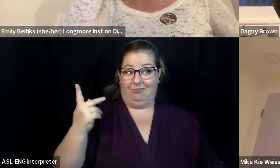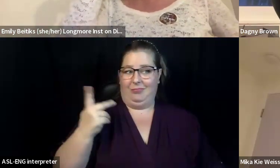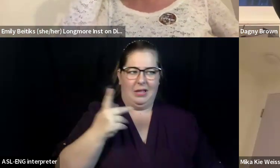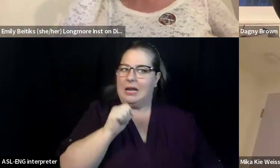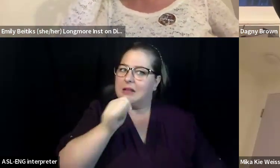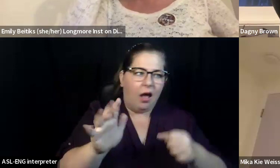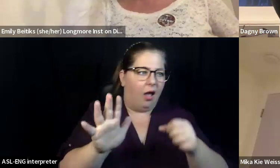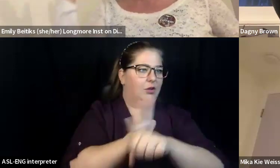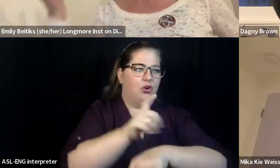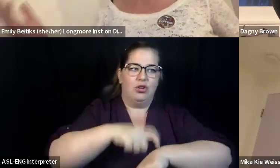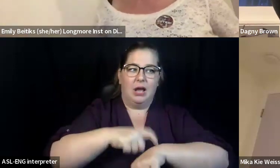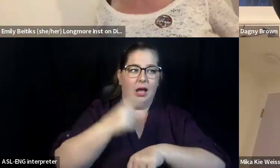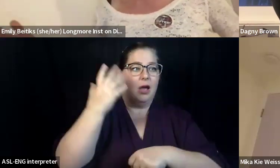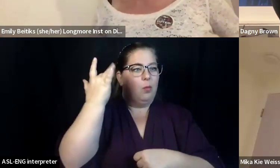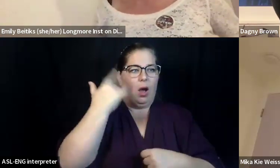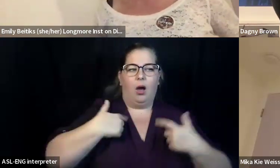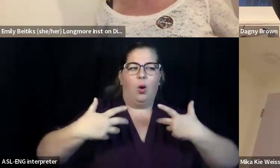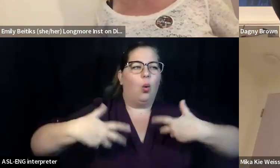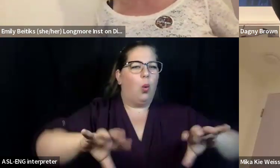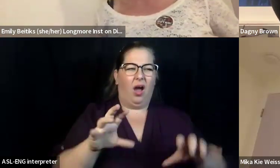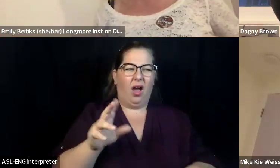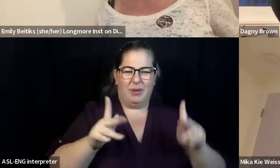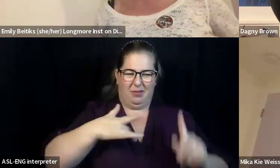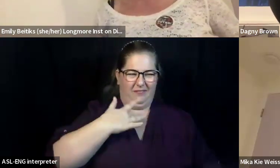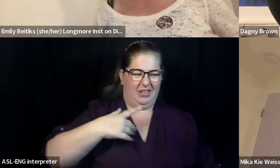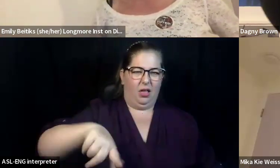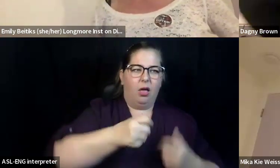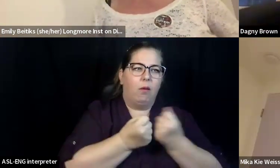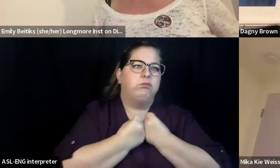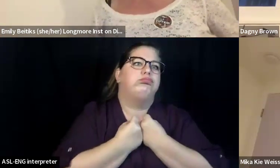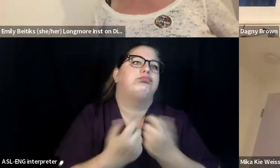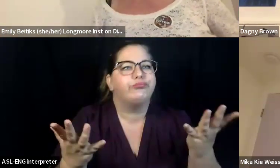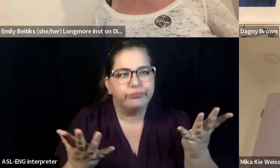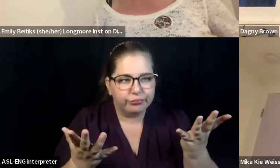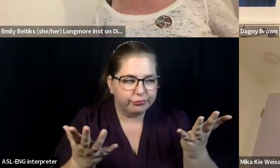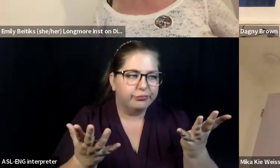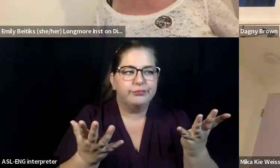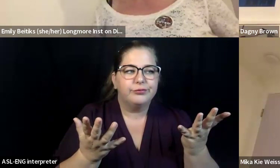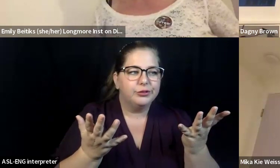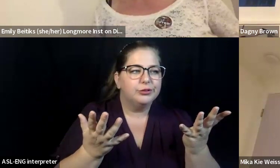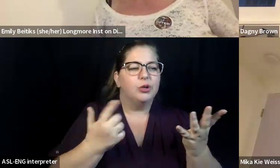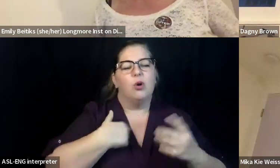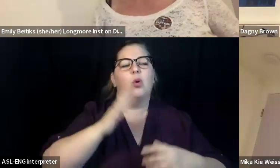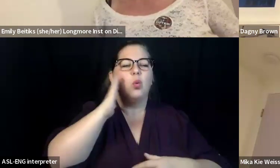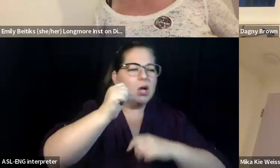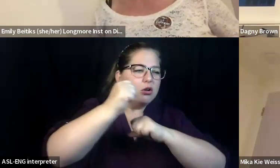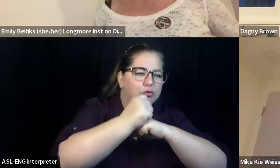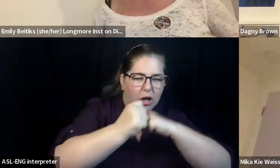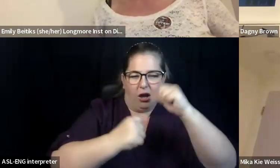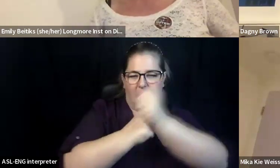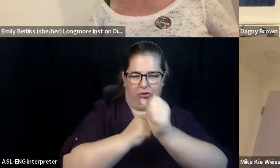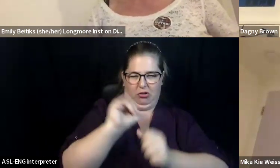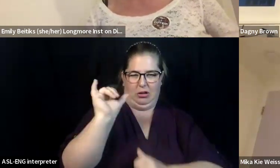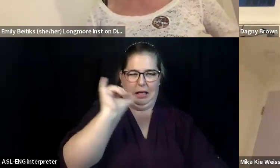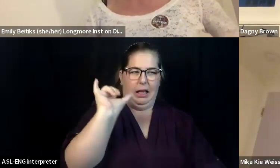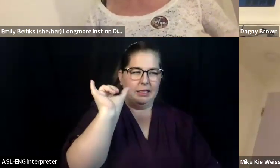and that recognizes disability needs in the work week and the way, way it's structured. So I, I really resonate with what you're raising and I